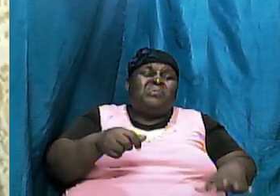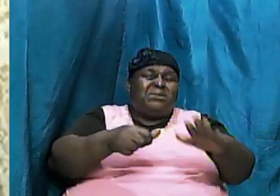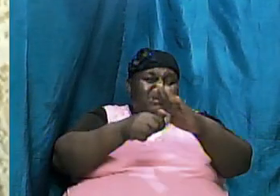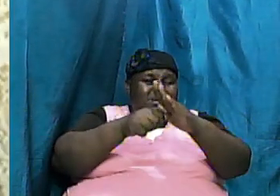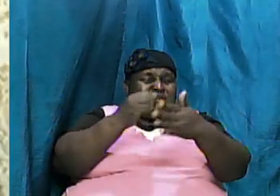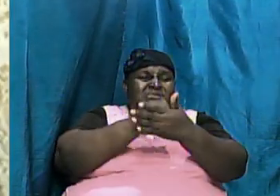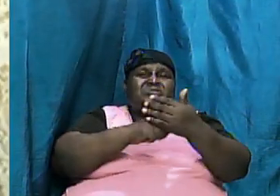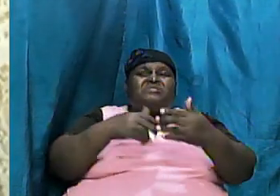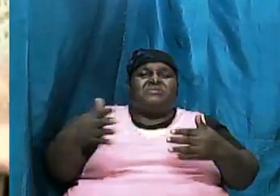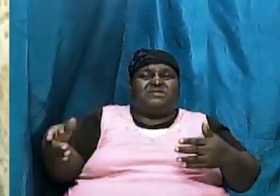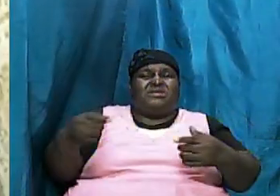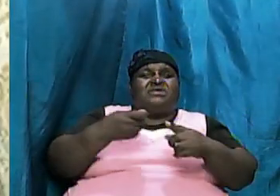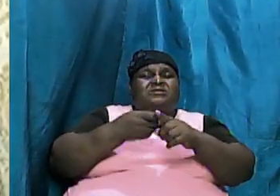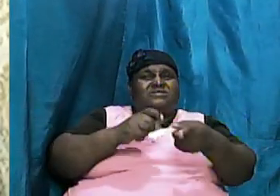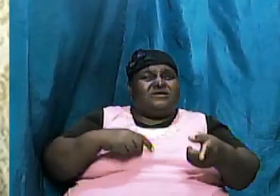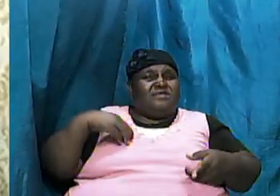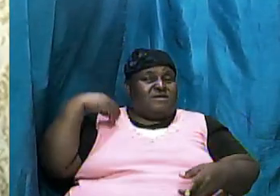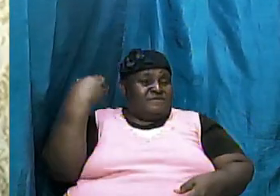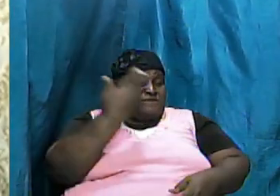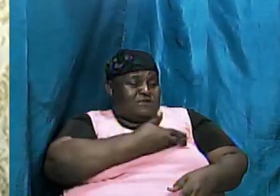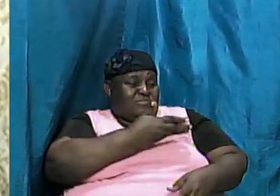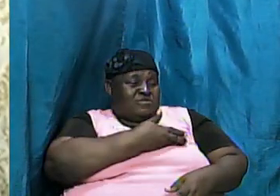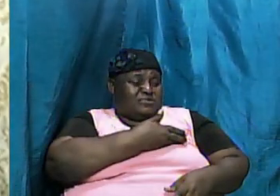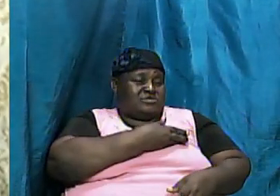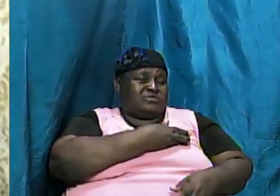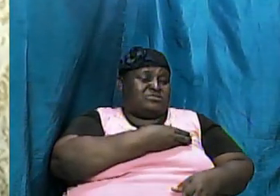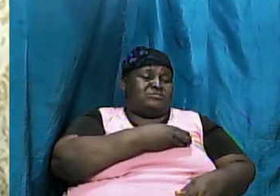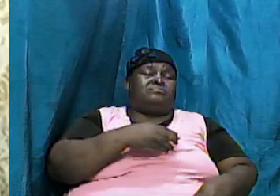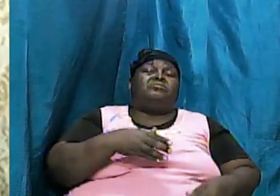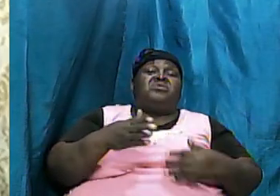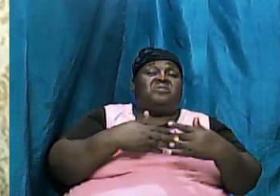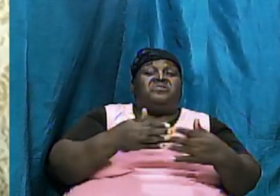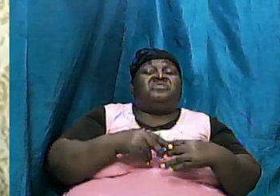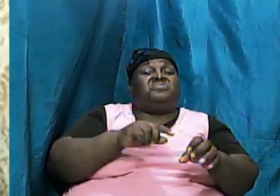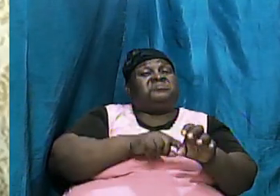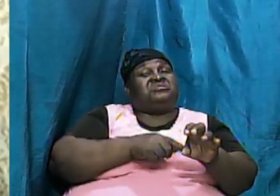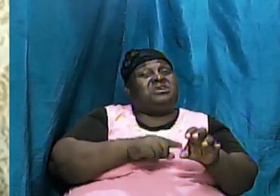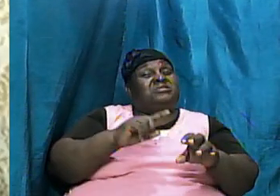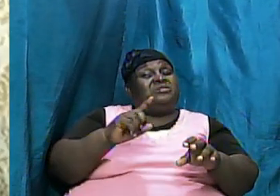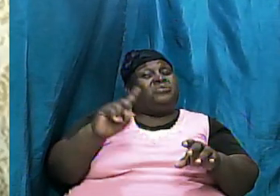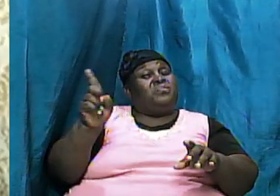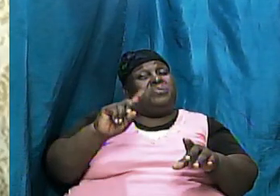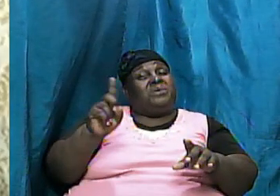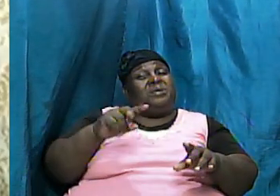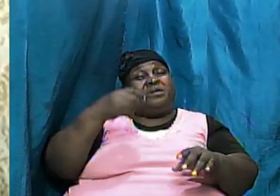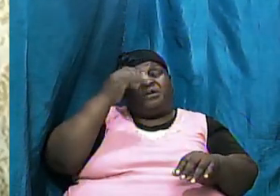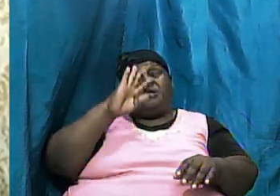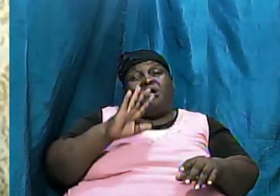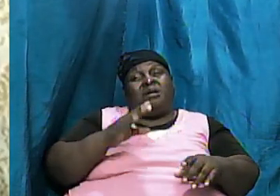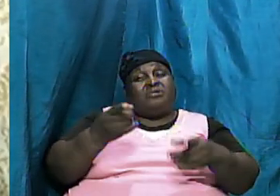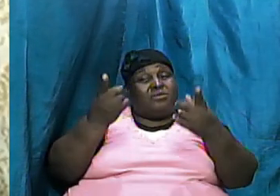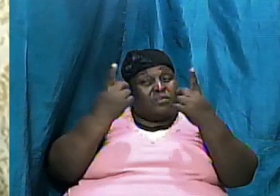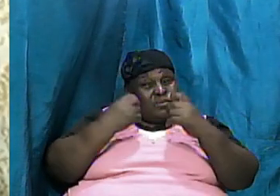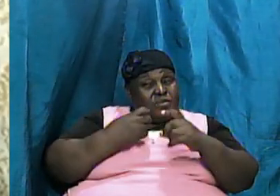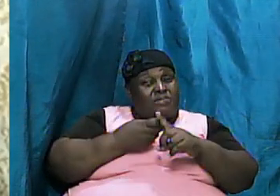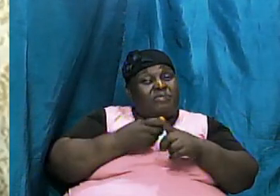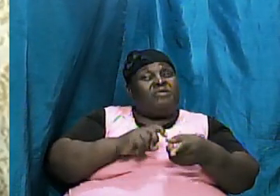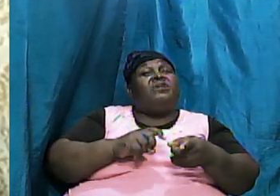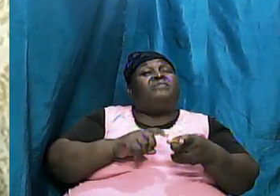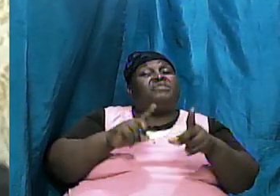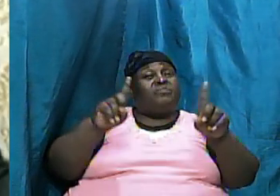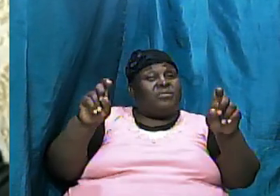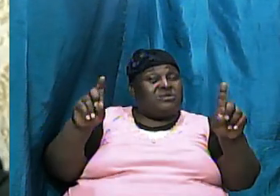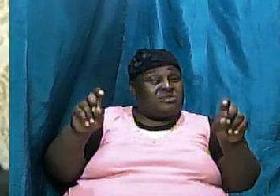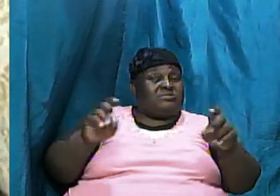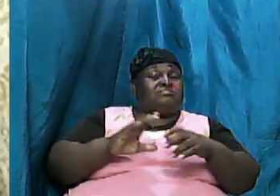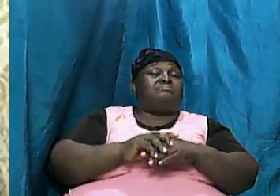from us so although I started out by asking where did God come from and probably gave the impression that as we